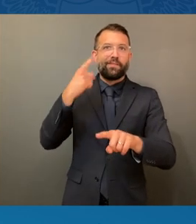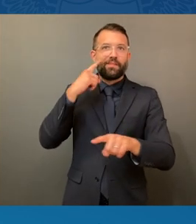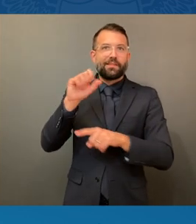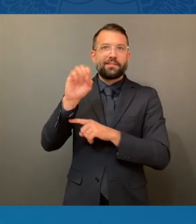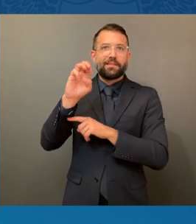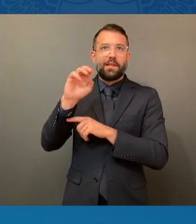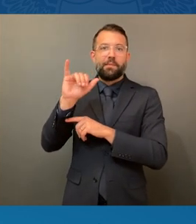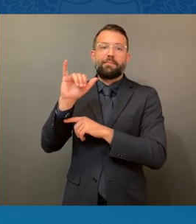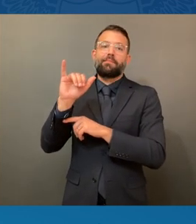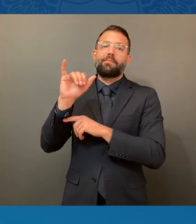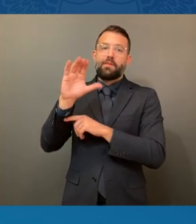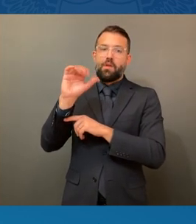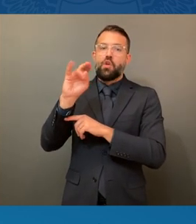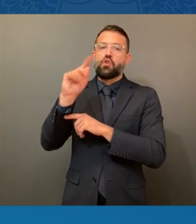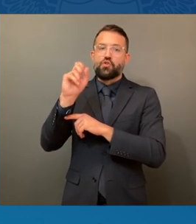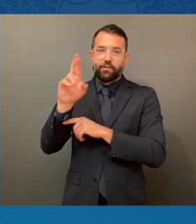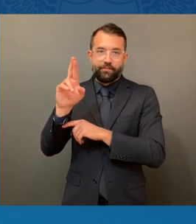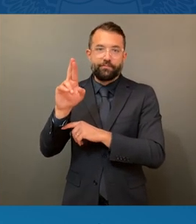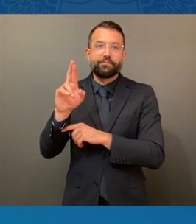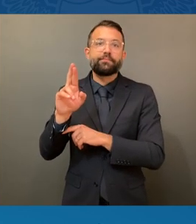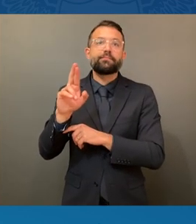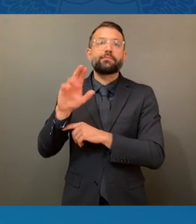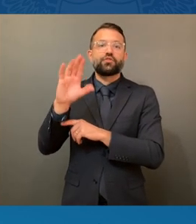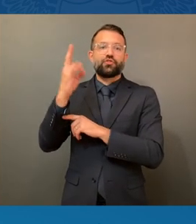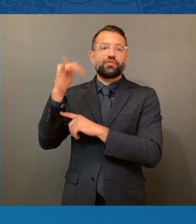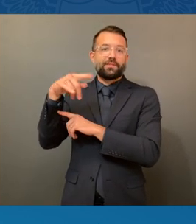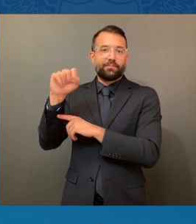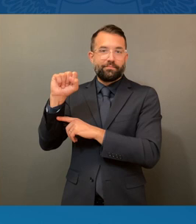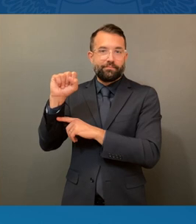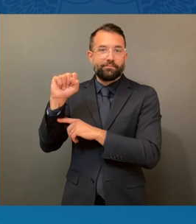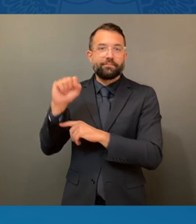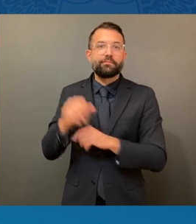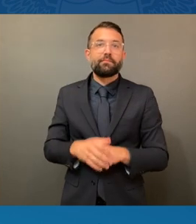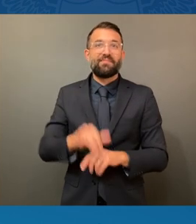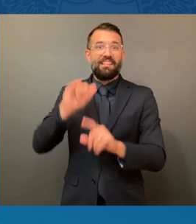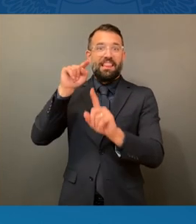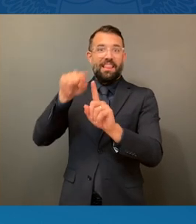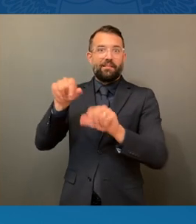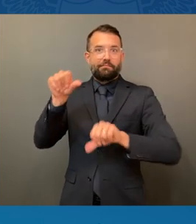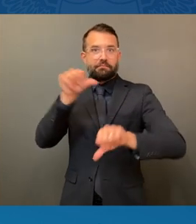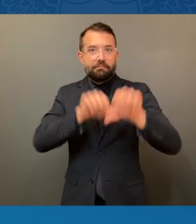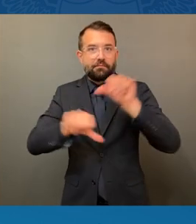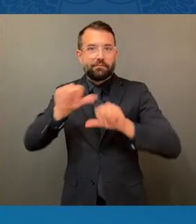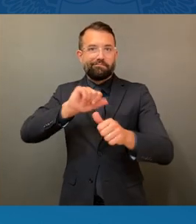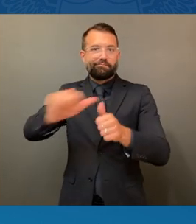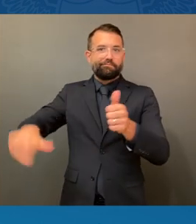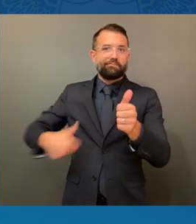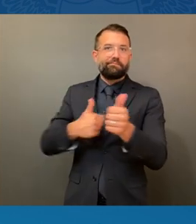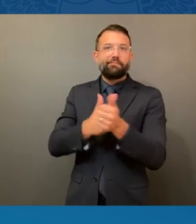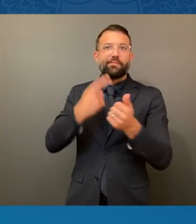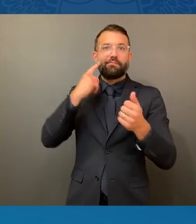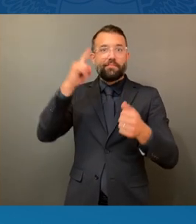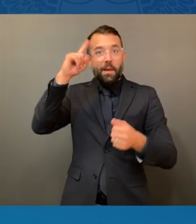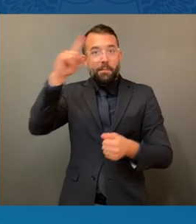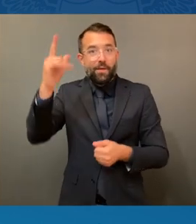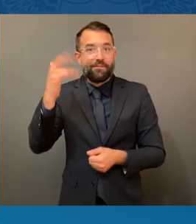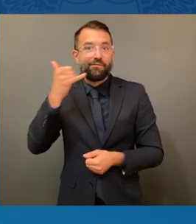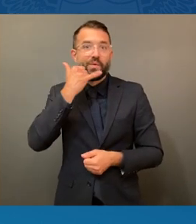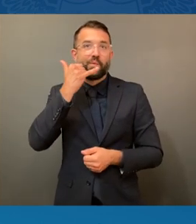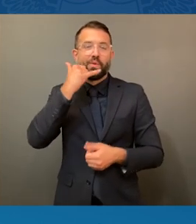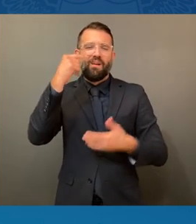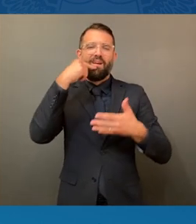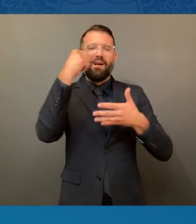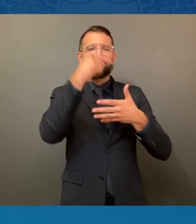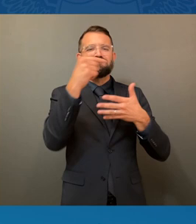They are the science behind the work of products like our smartphones and other things that we rely on every